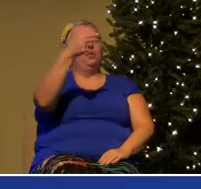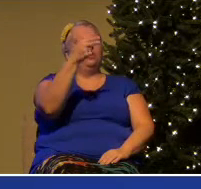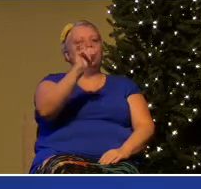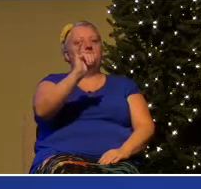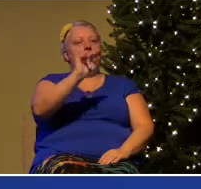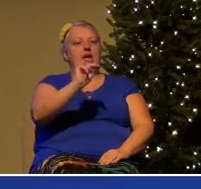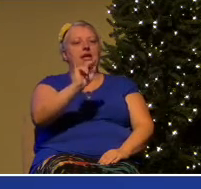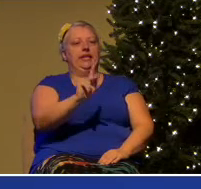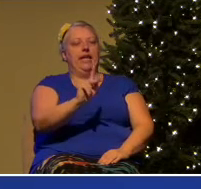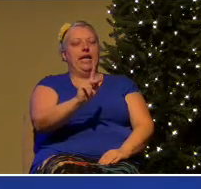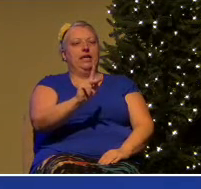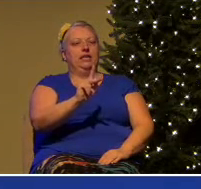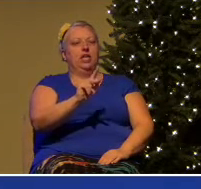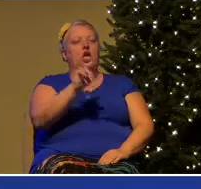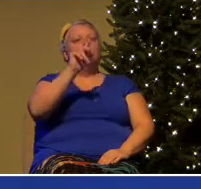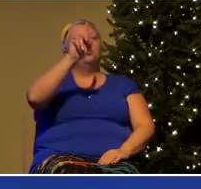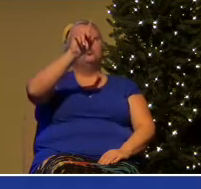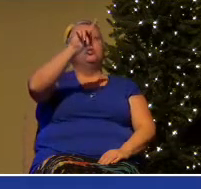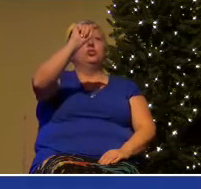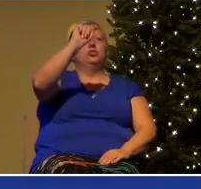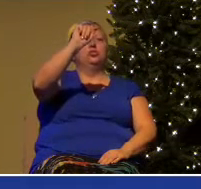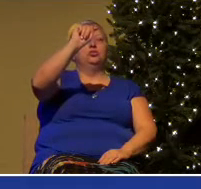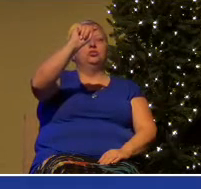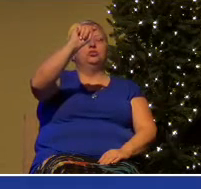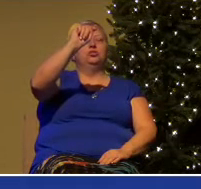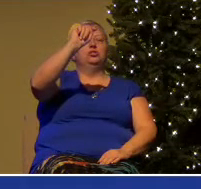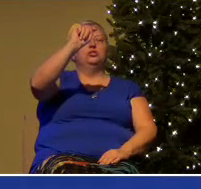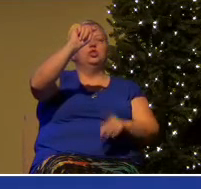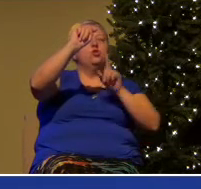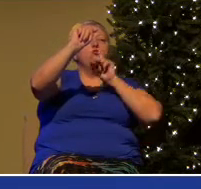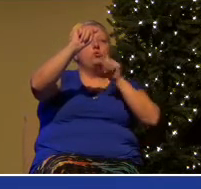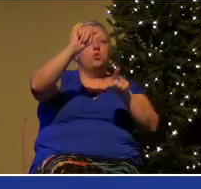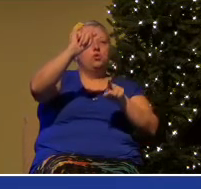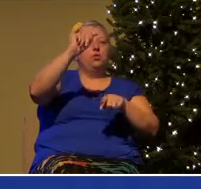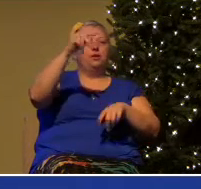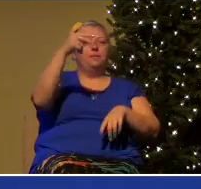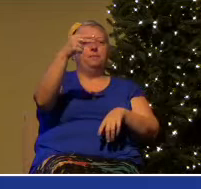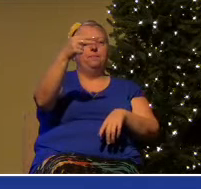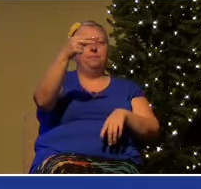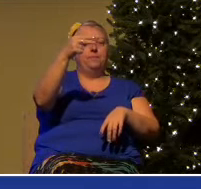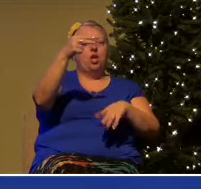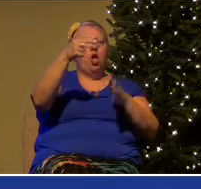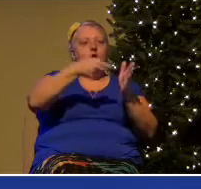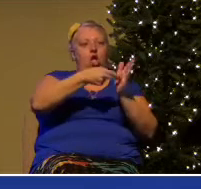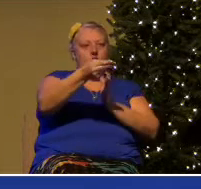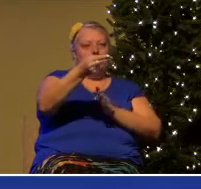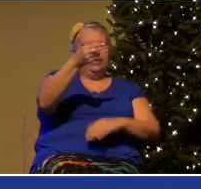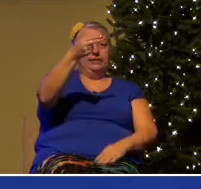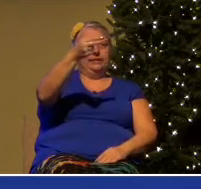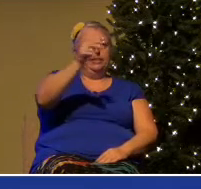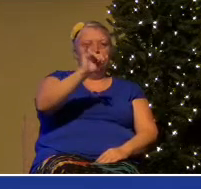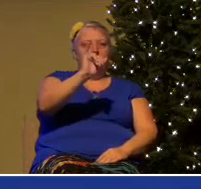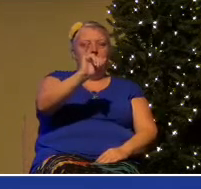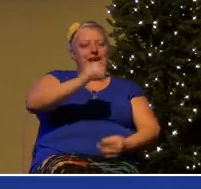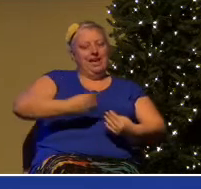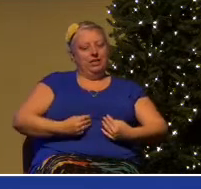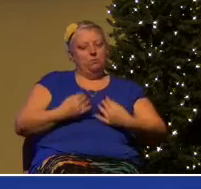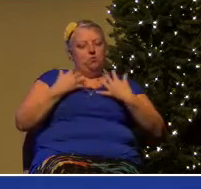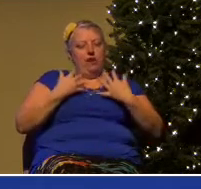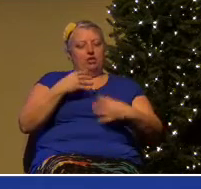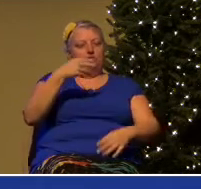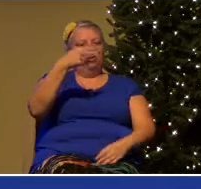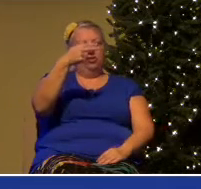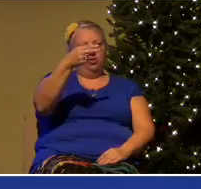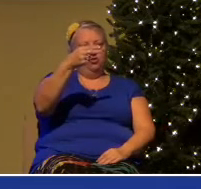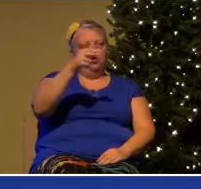necessary. And the K stands for think. Simple little formula. But boy, we'd avoid